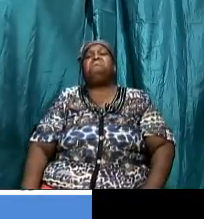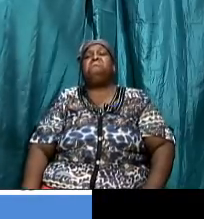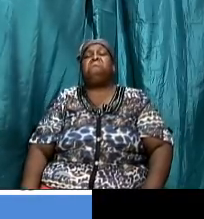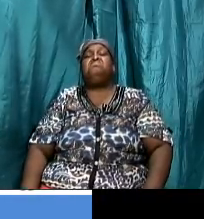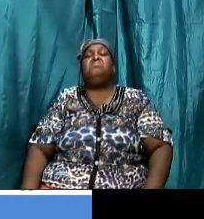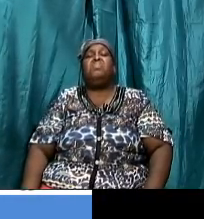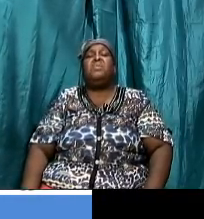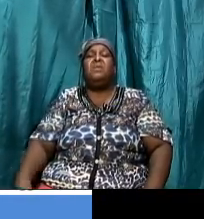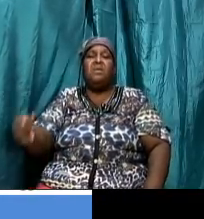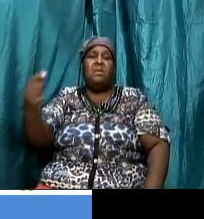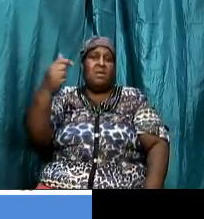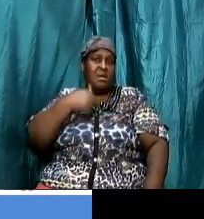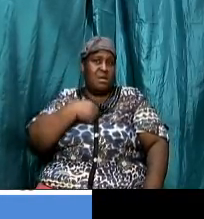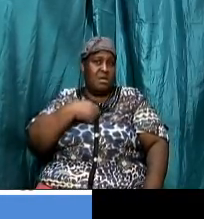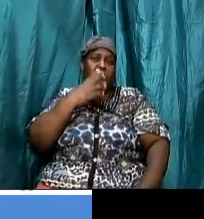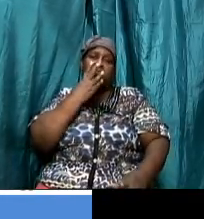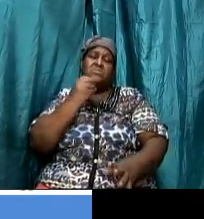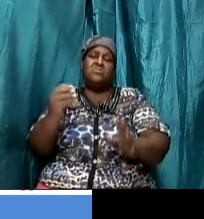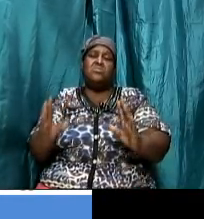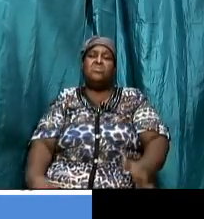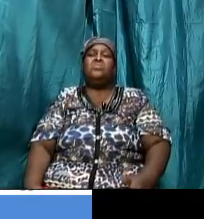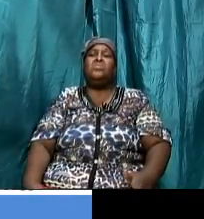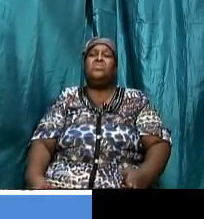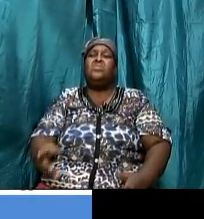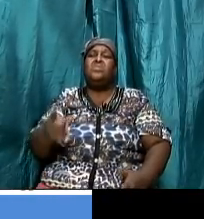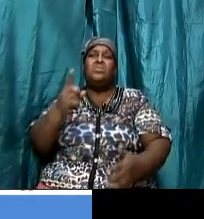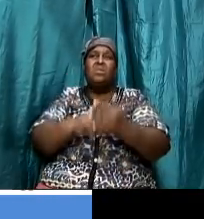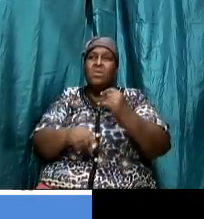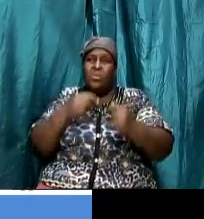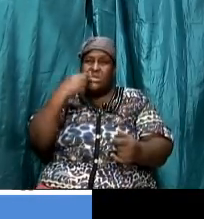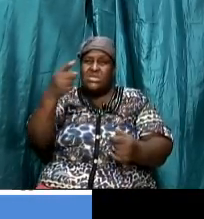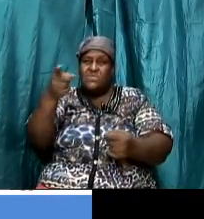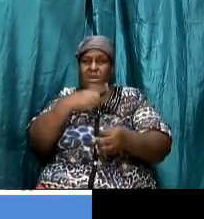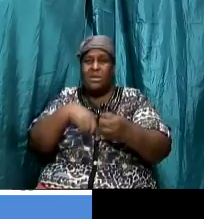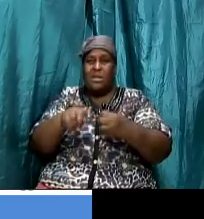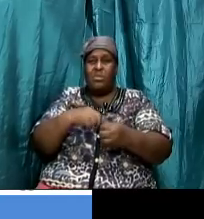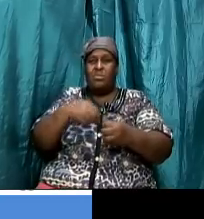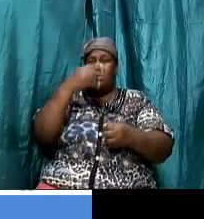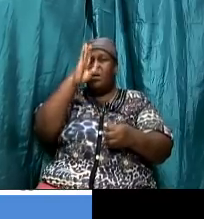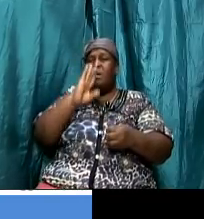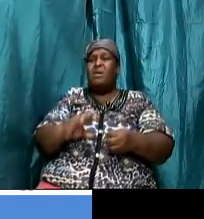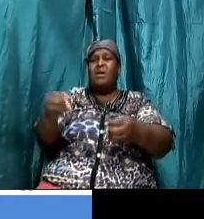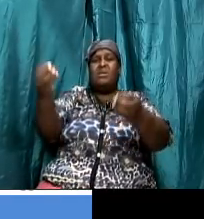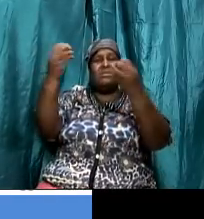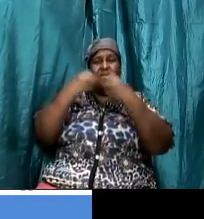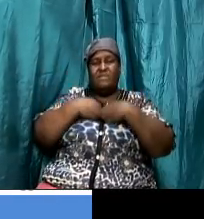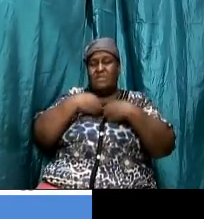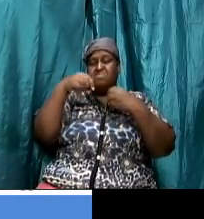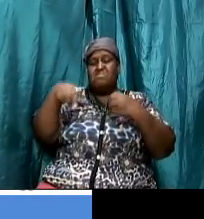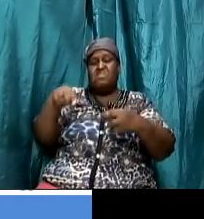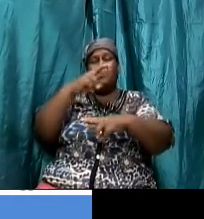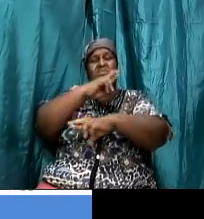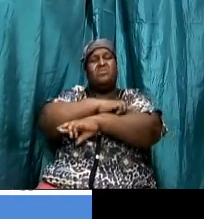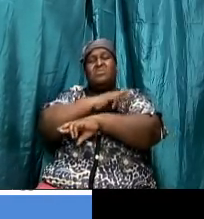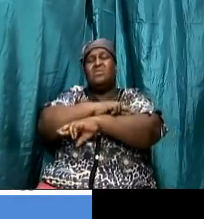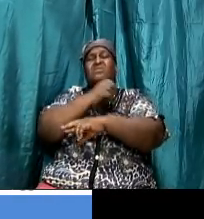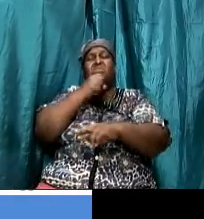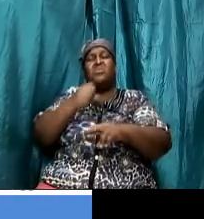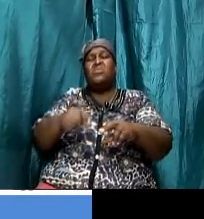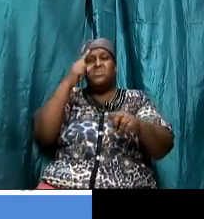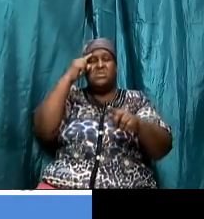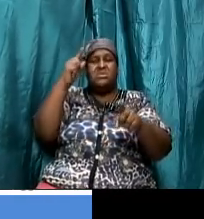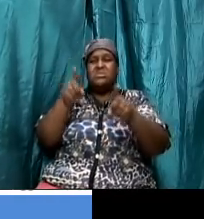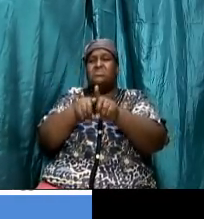if I was a Jew I would say what are you talking about God has already given us this rest from in the Old Testament but Jesus